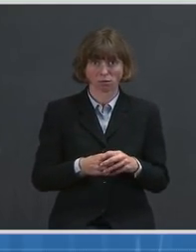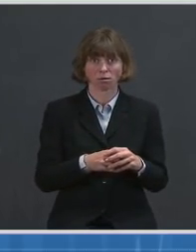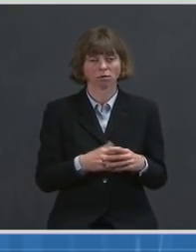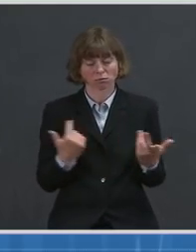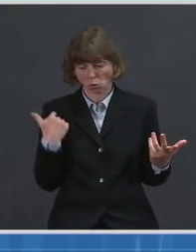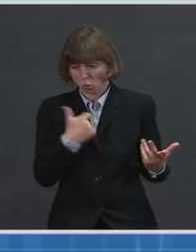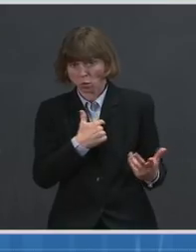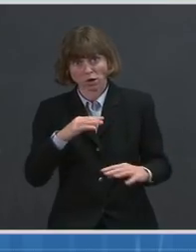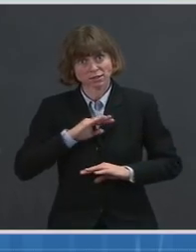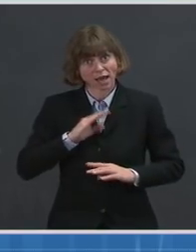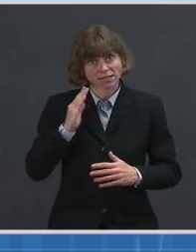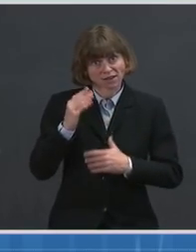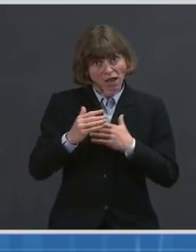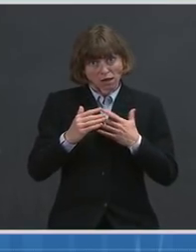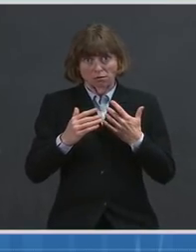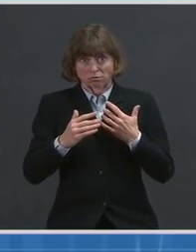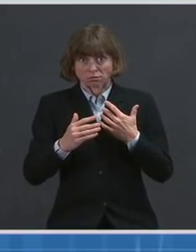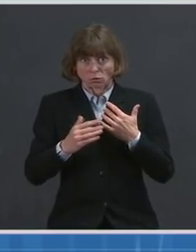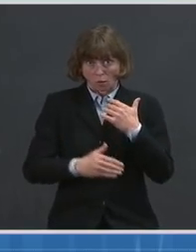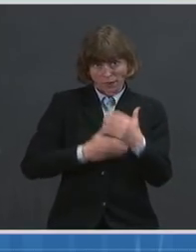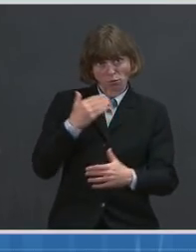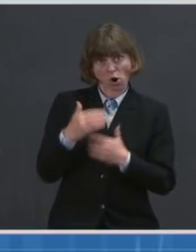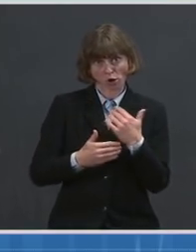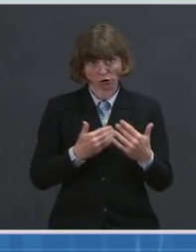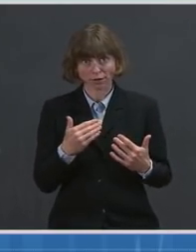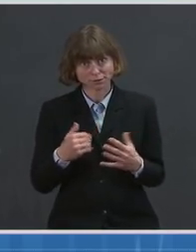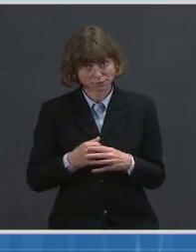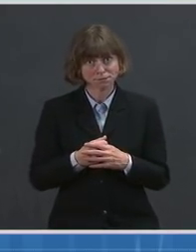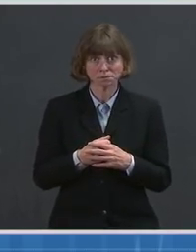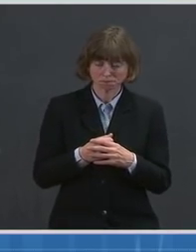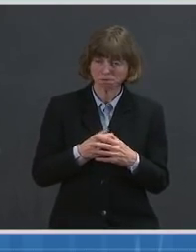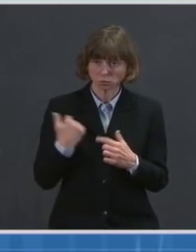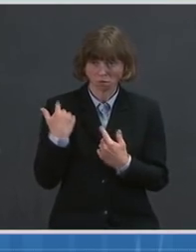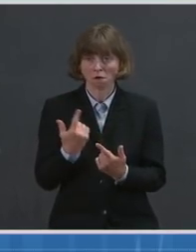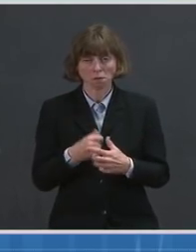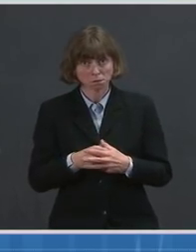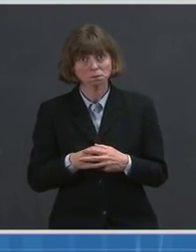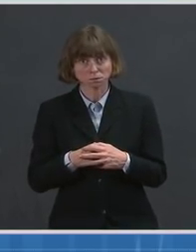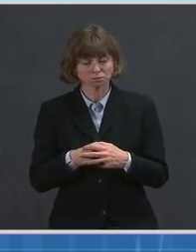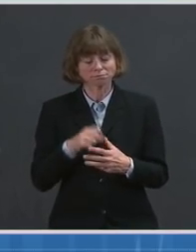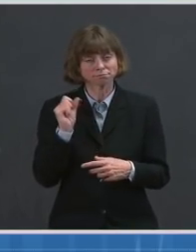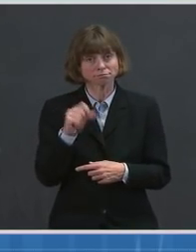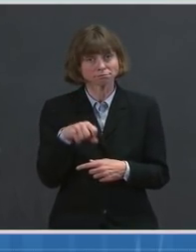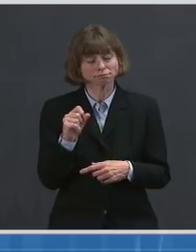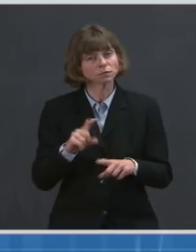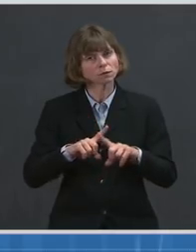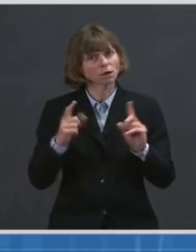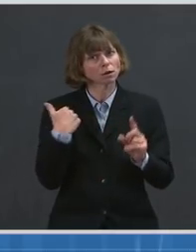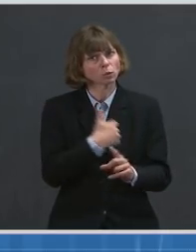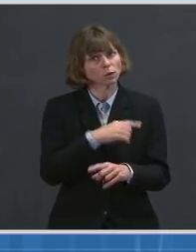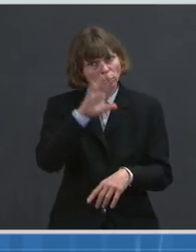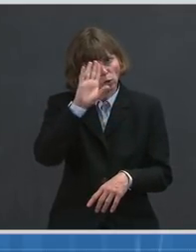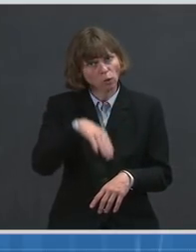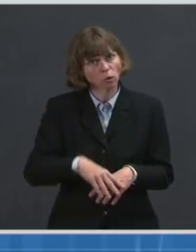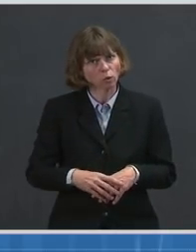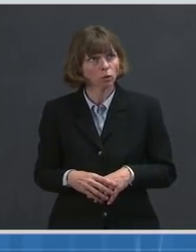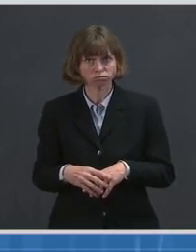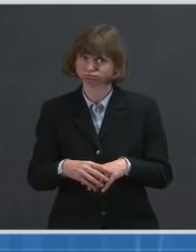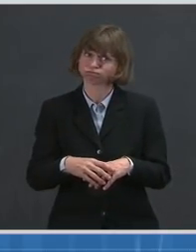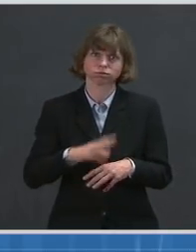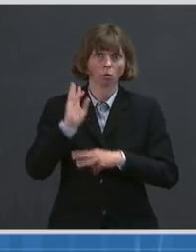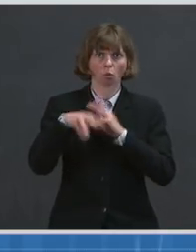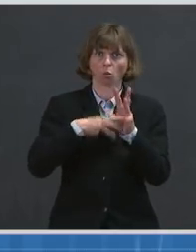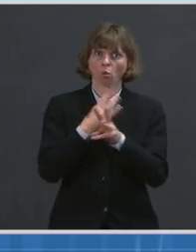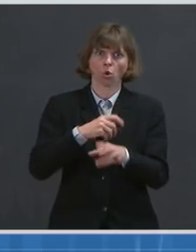progress and there's yet a long road ahead. However, we know this is a global pandemic and that the virus